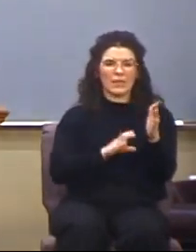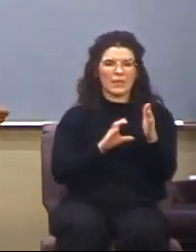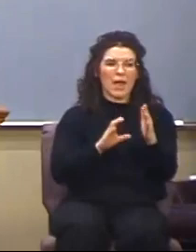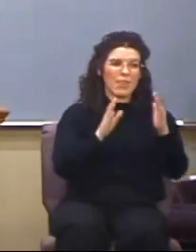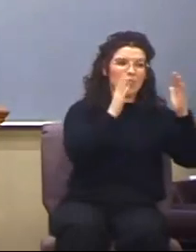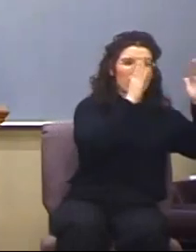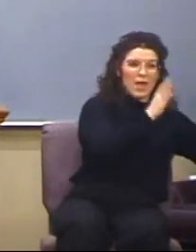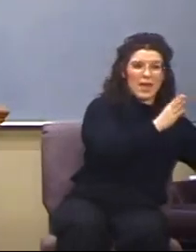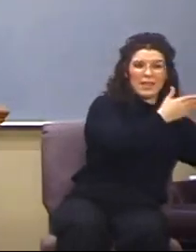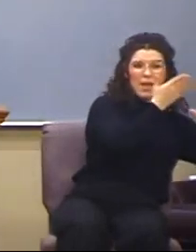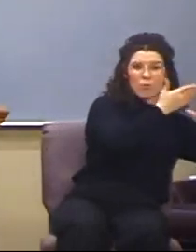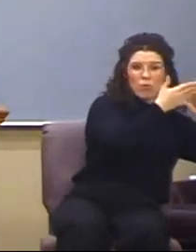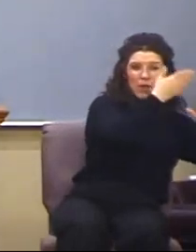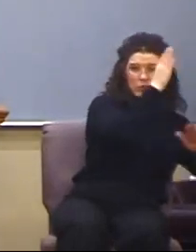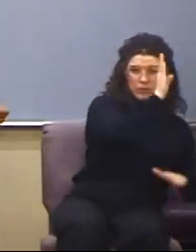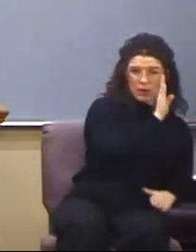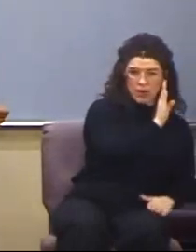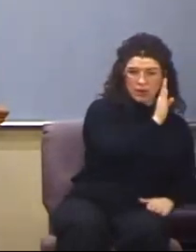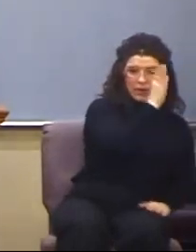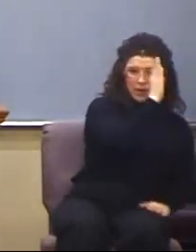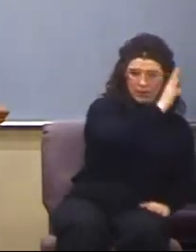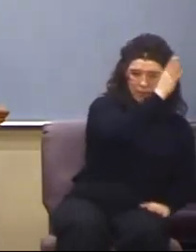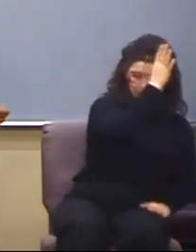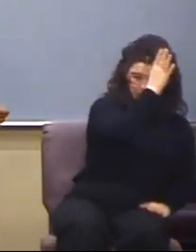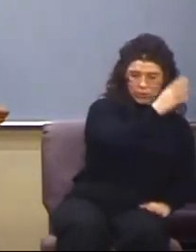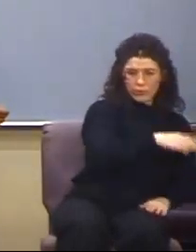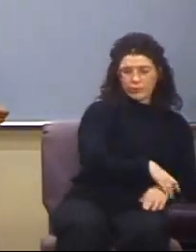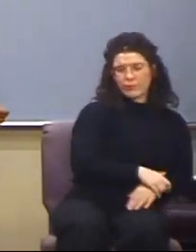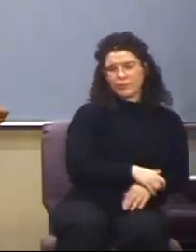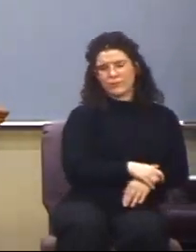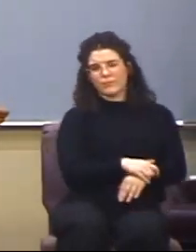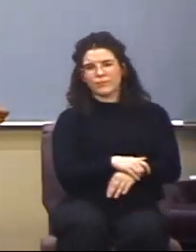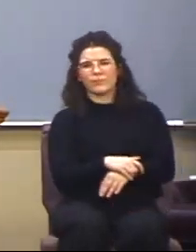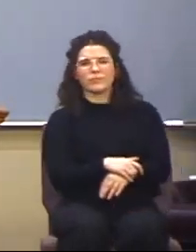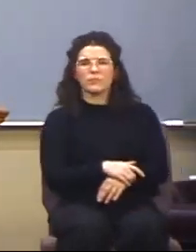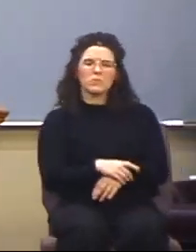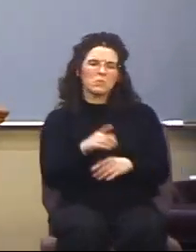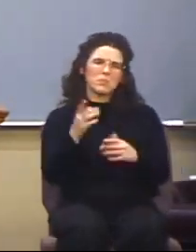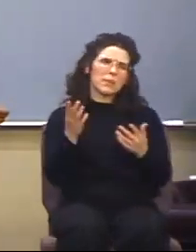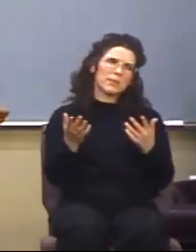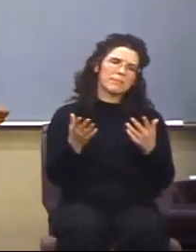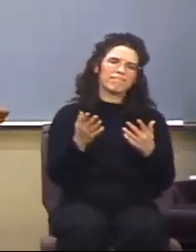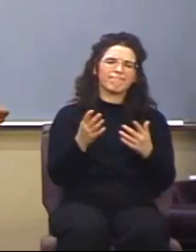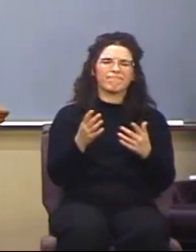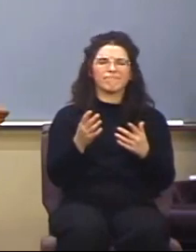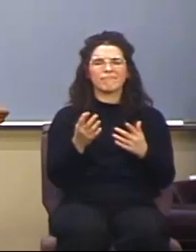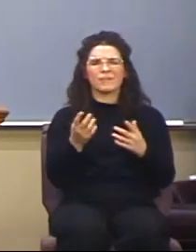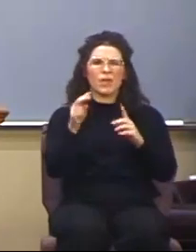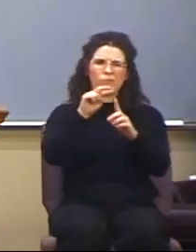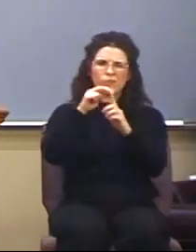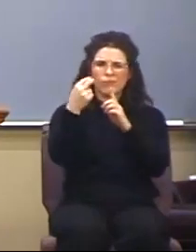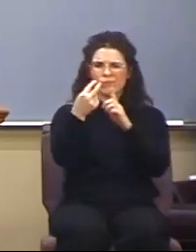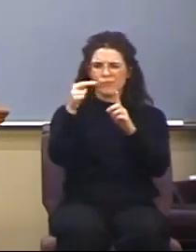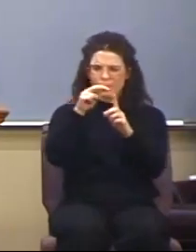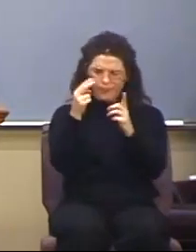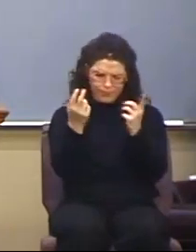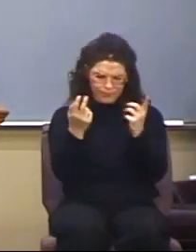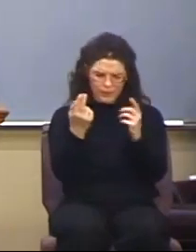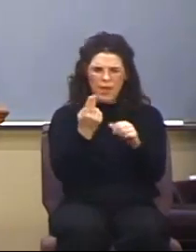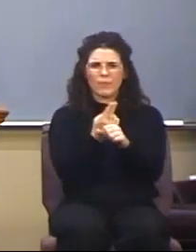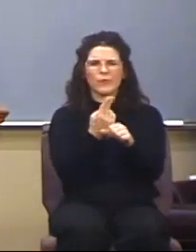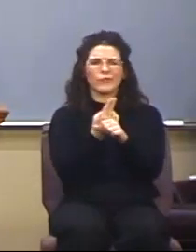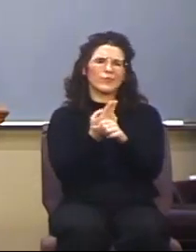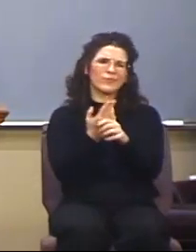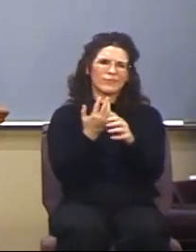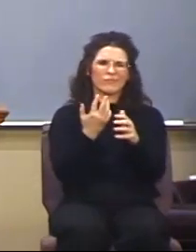operations of God, God the Father. And one way to perhaps view this, I'm going to use a rough illustration